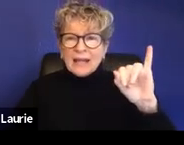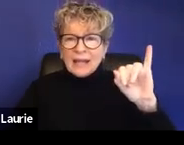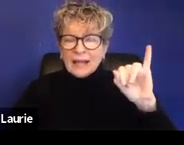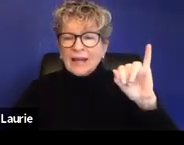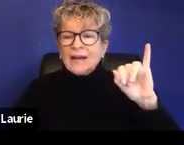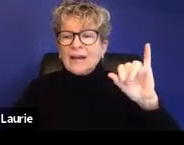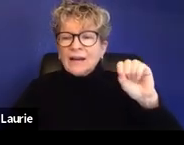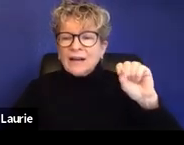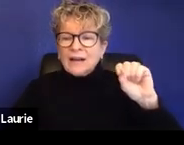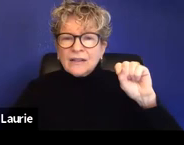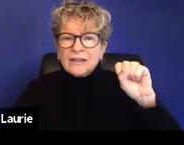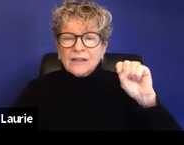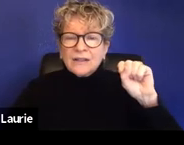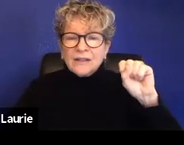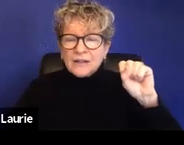sexual assault survivors.